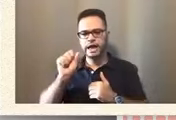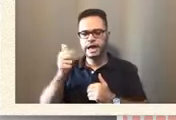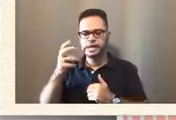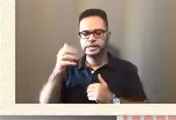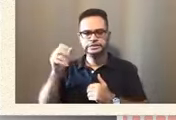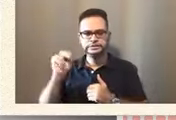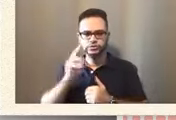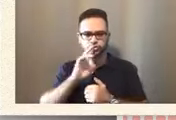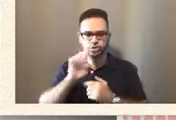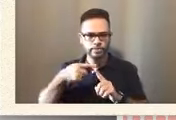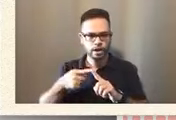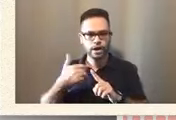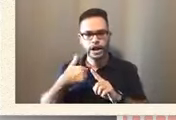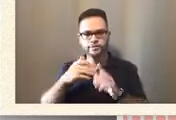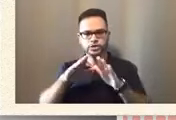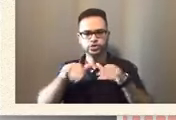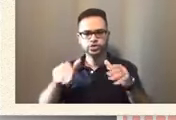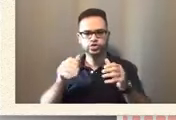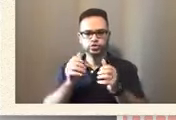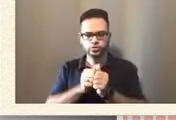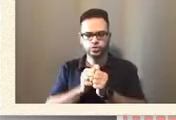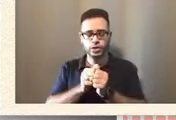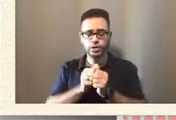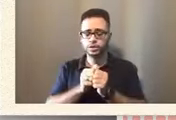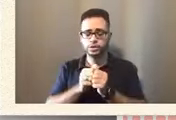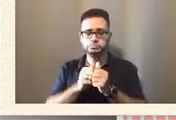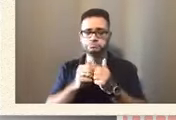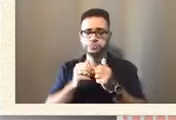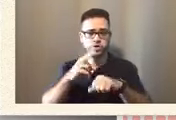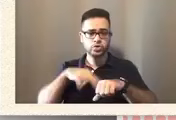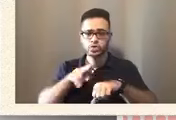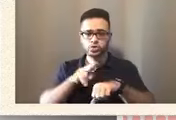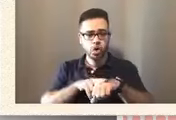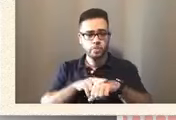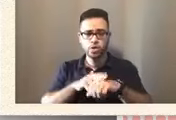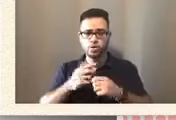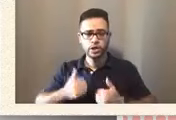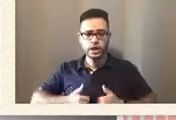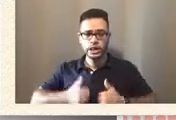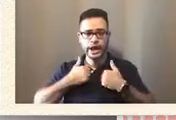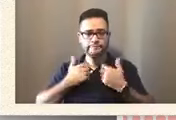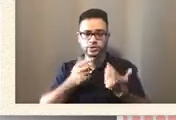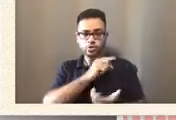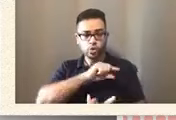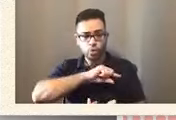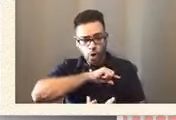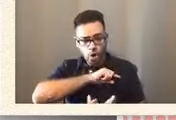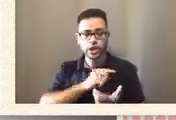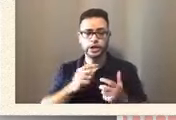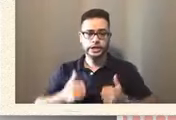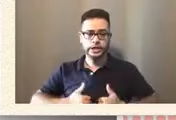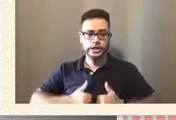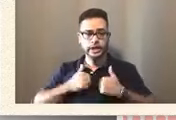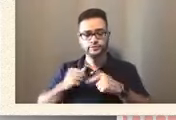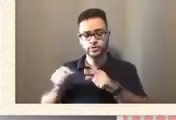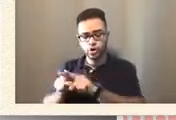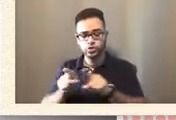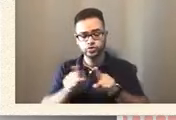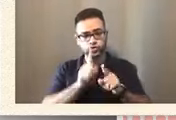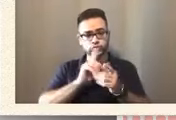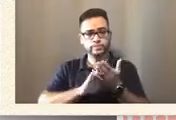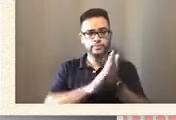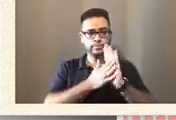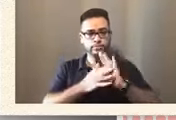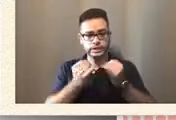have as normal a life as possible, a quality life, and also to be independent, eventually,